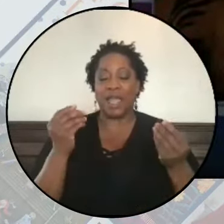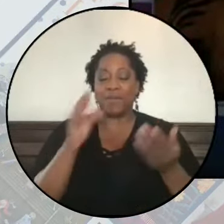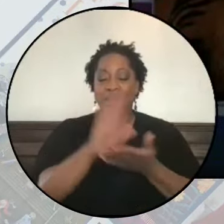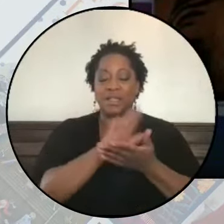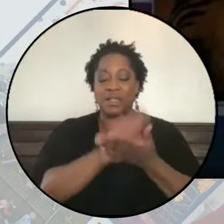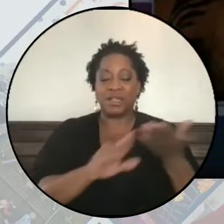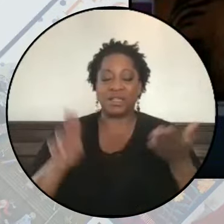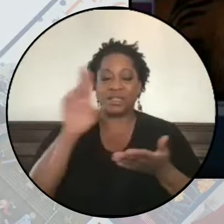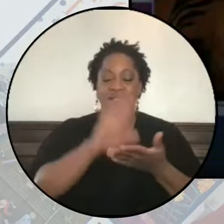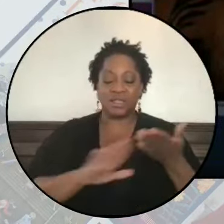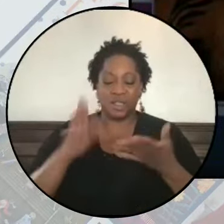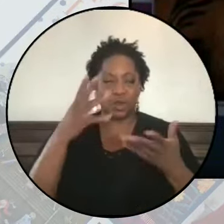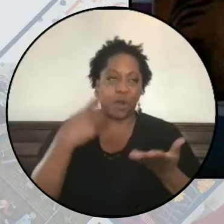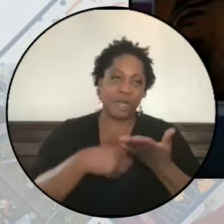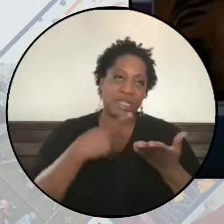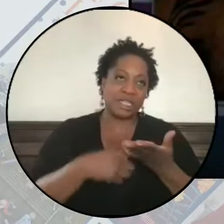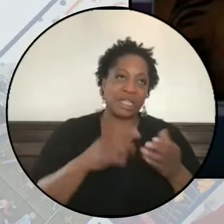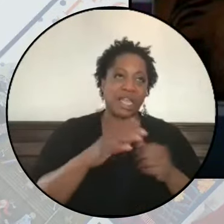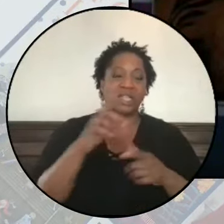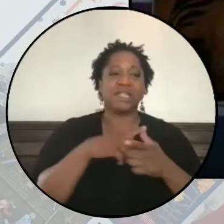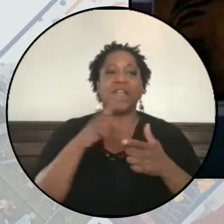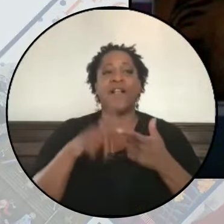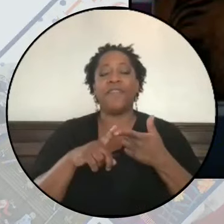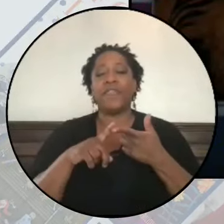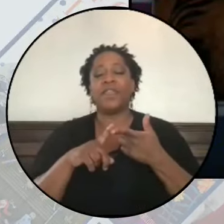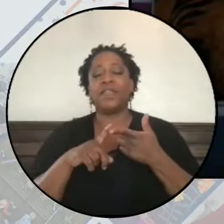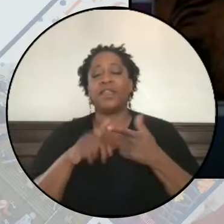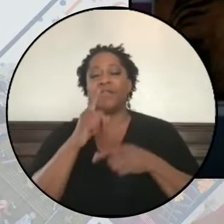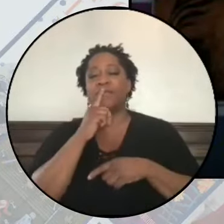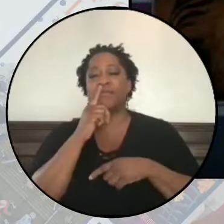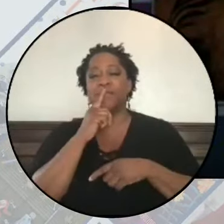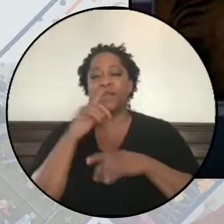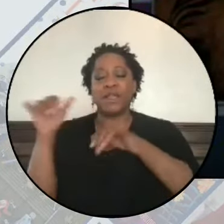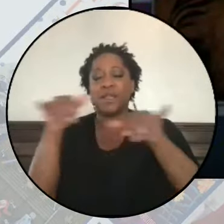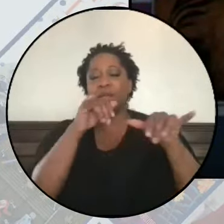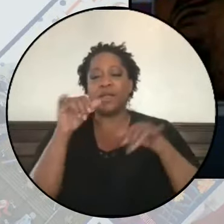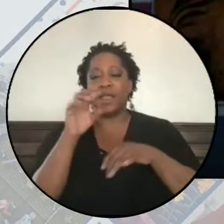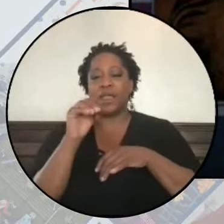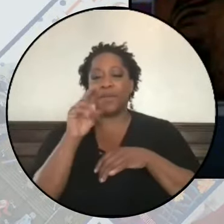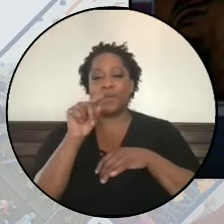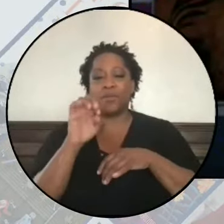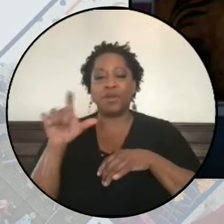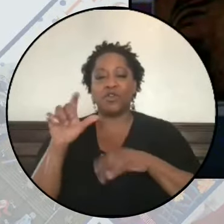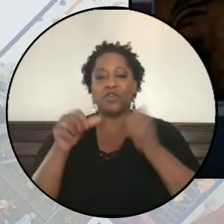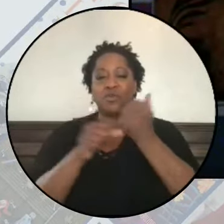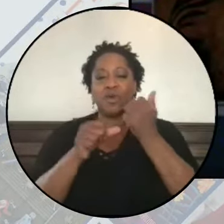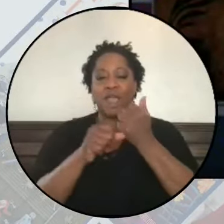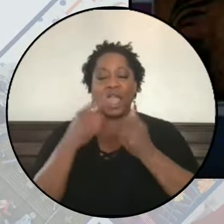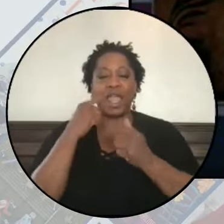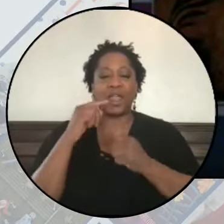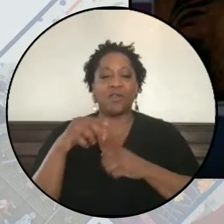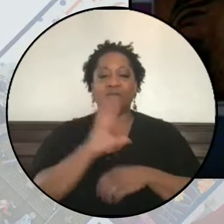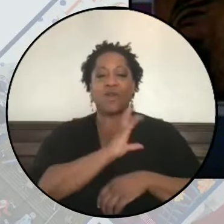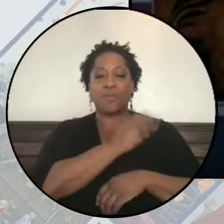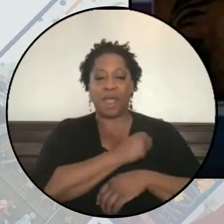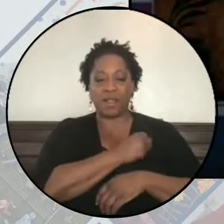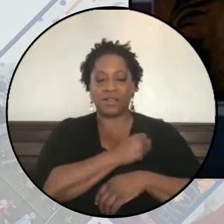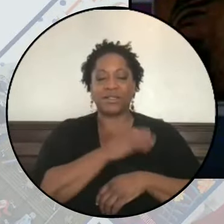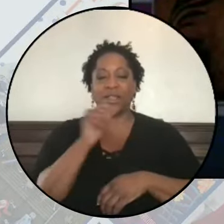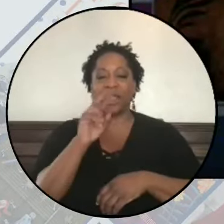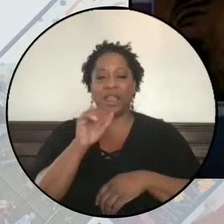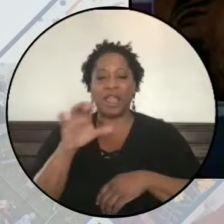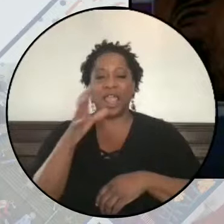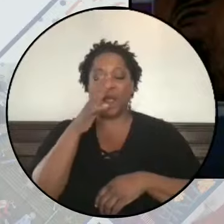campuses we already talked about, and then mutual aid for Palestinian and Arab women and queers